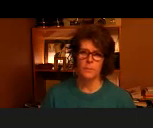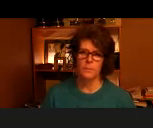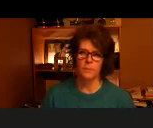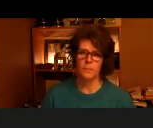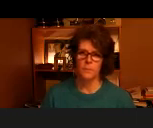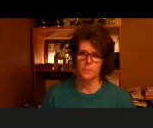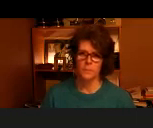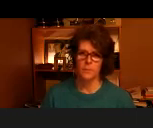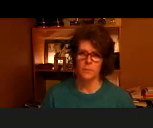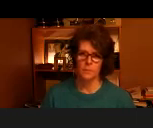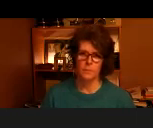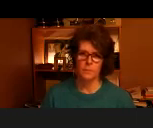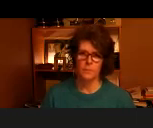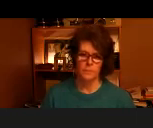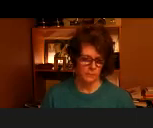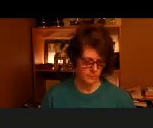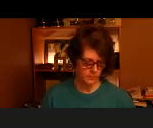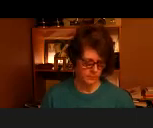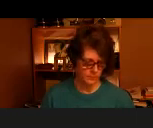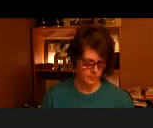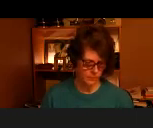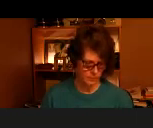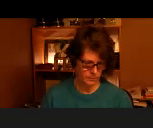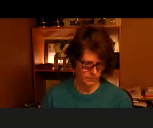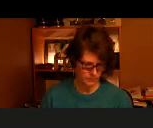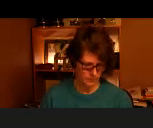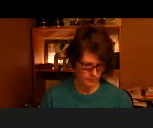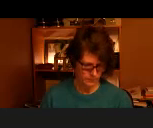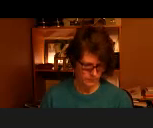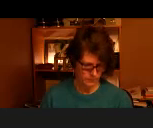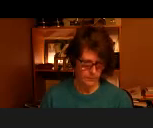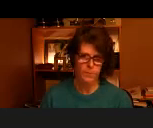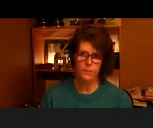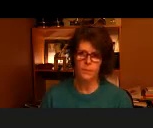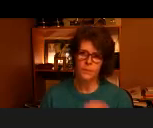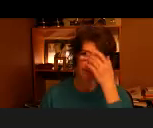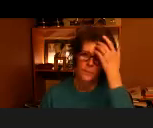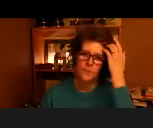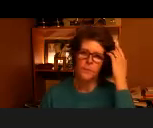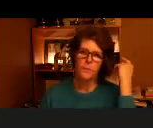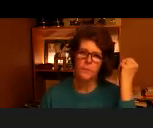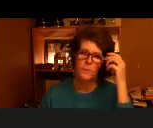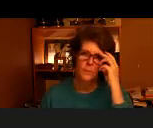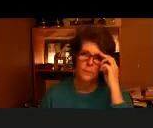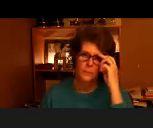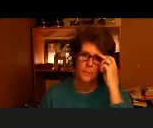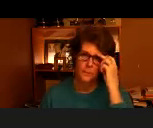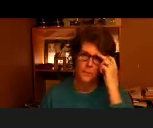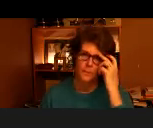iep team in problem solving goal setting and creating specially designed instruction so